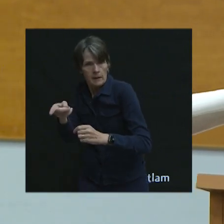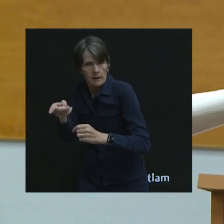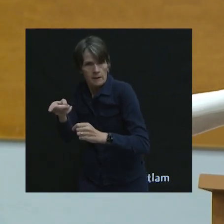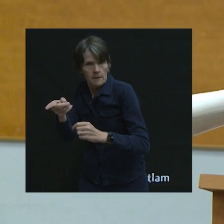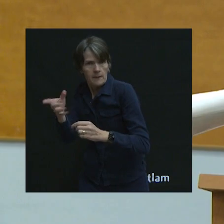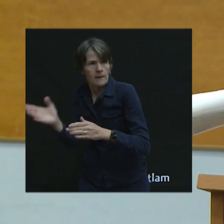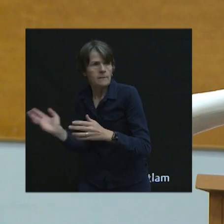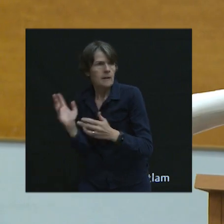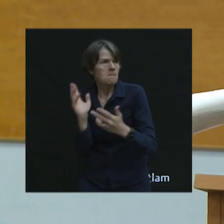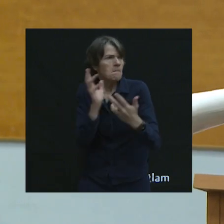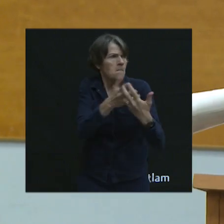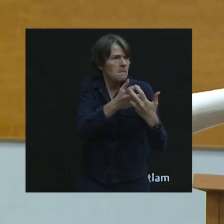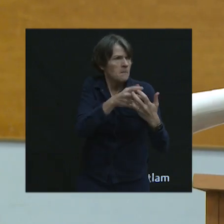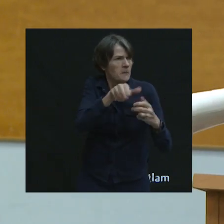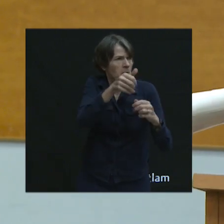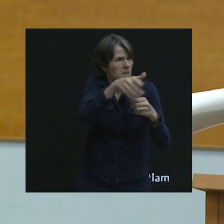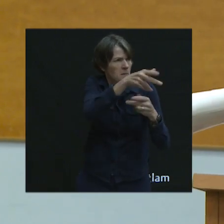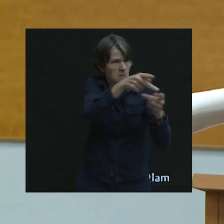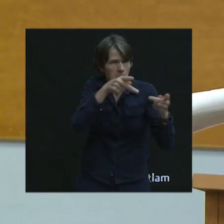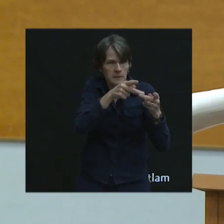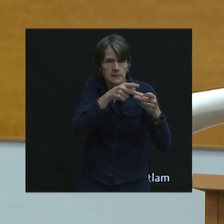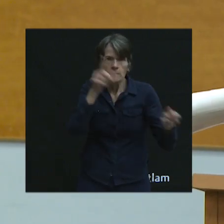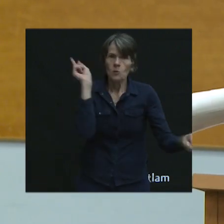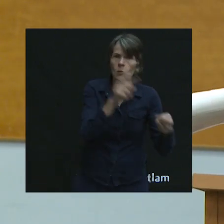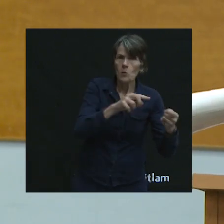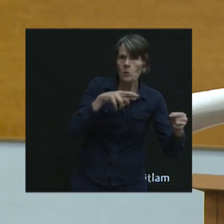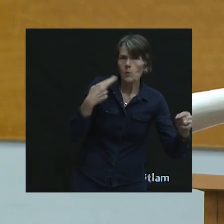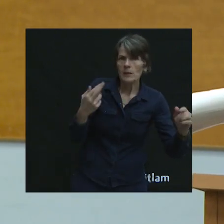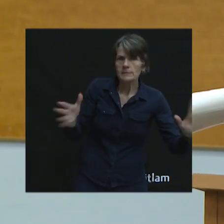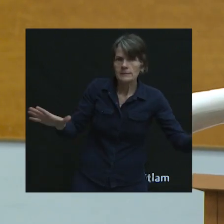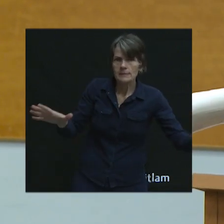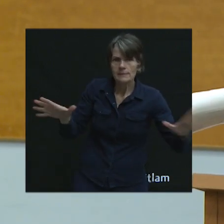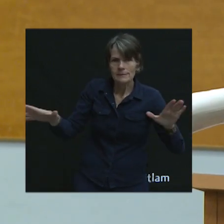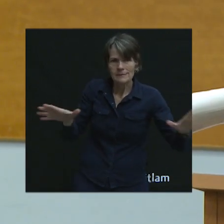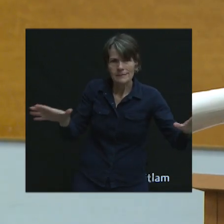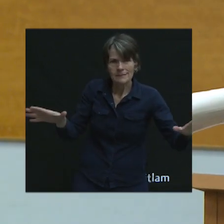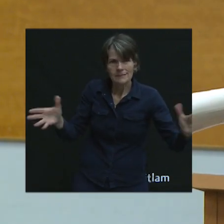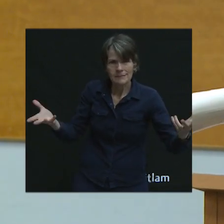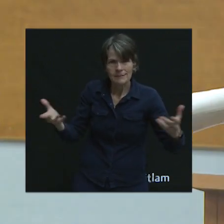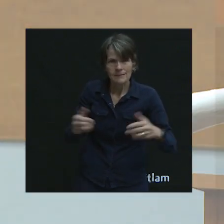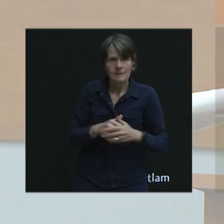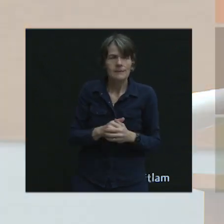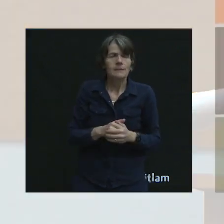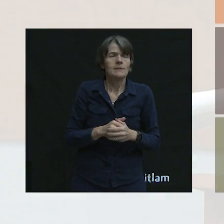by using different tools that we're going to be deploying here, looking at crash data as well as the risks.